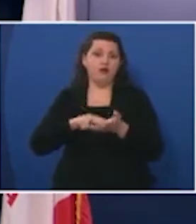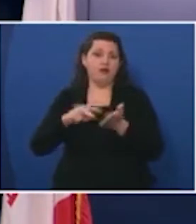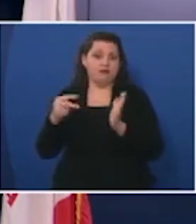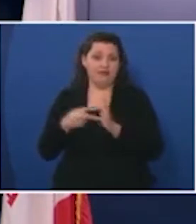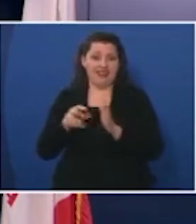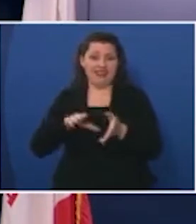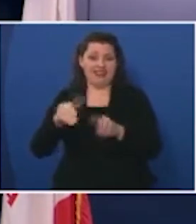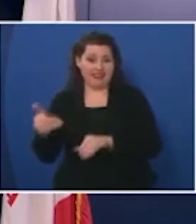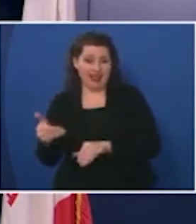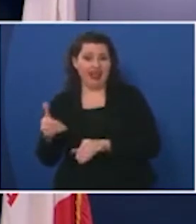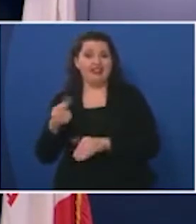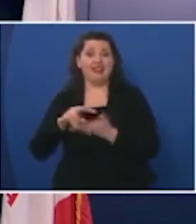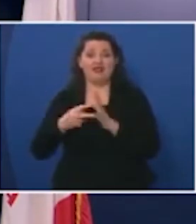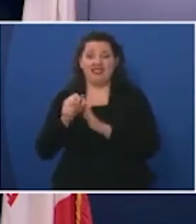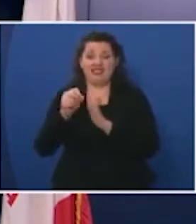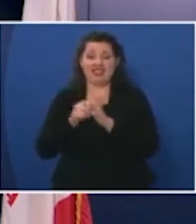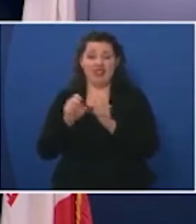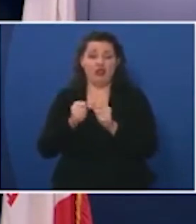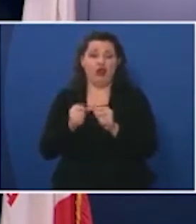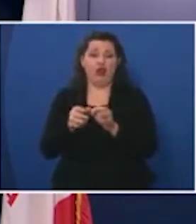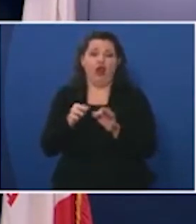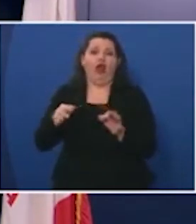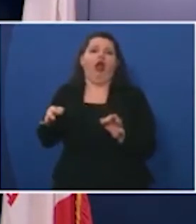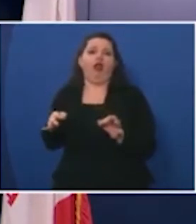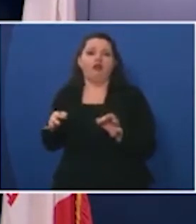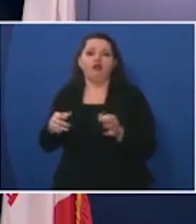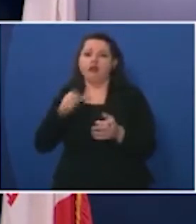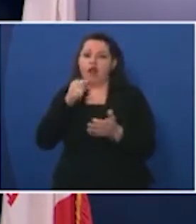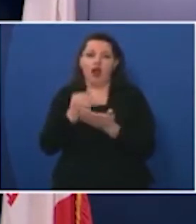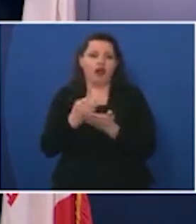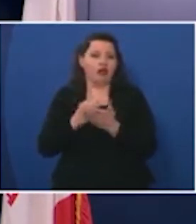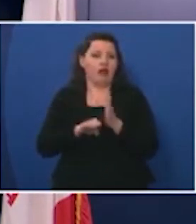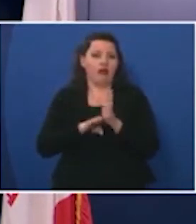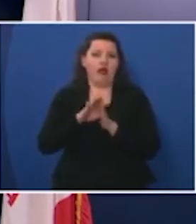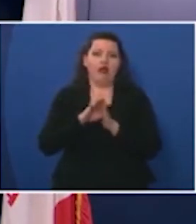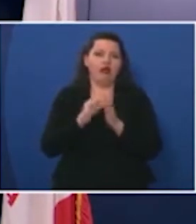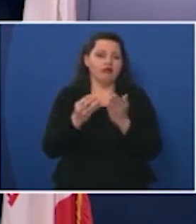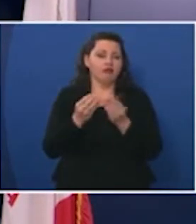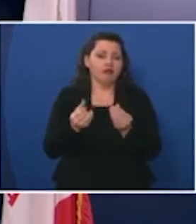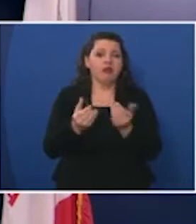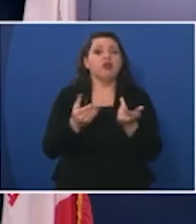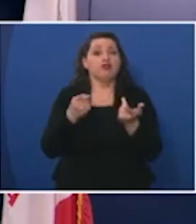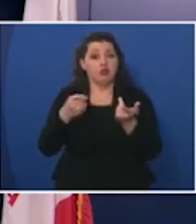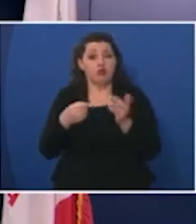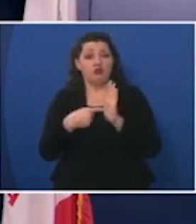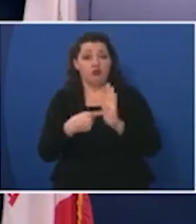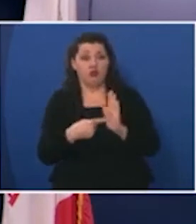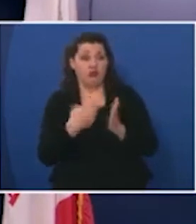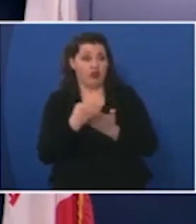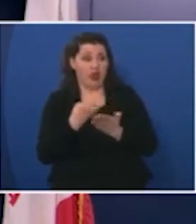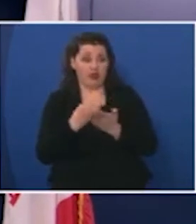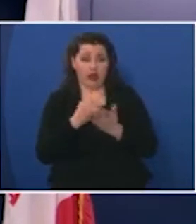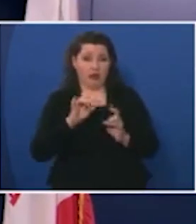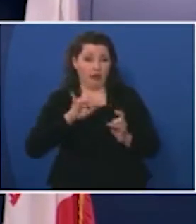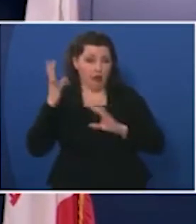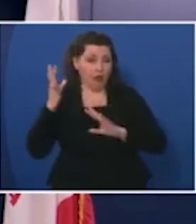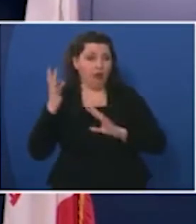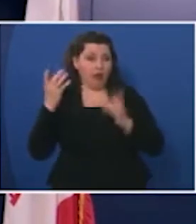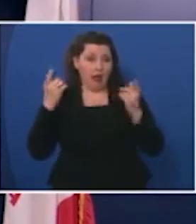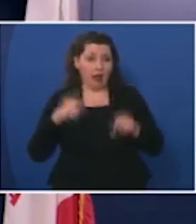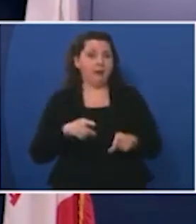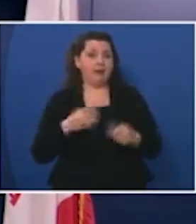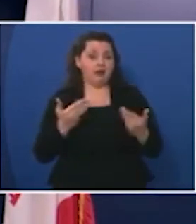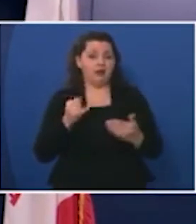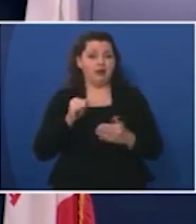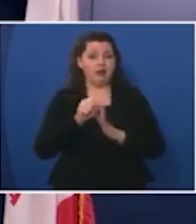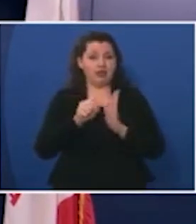set states back on the road to economic recovery you've highlighted the obvious economic devastation to this state so is there